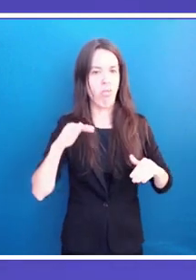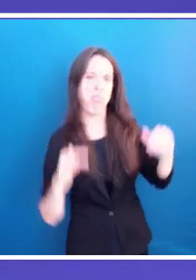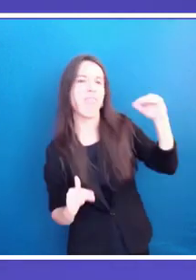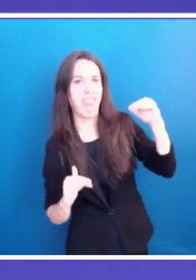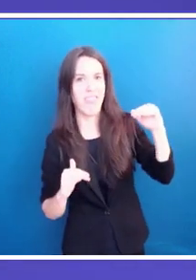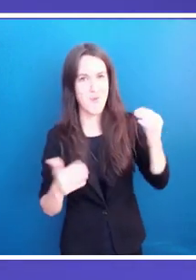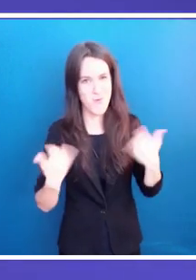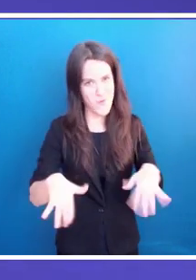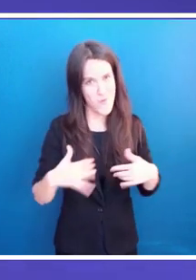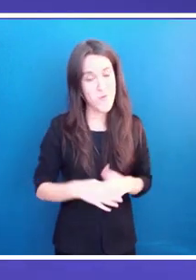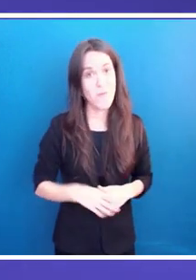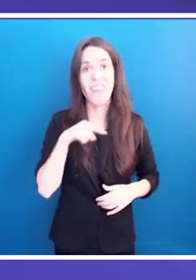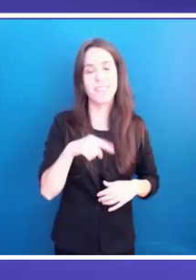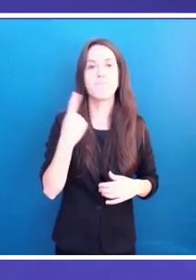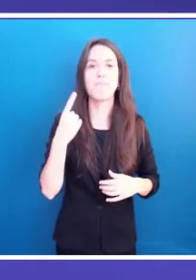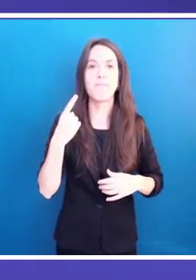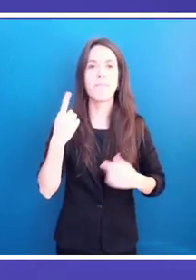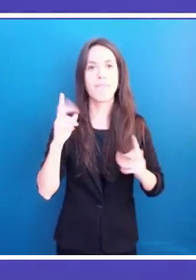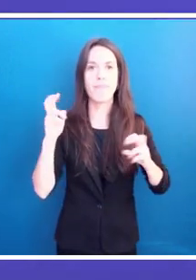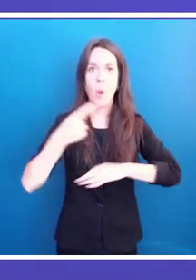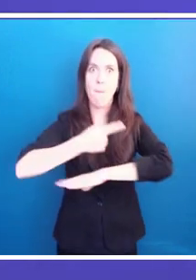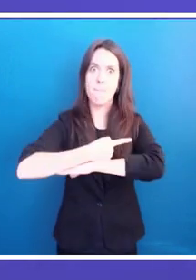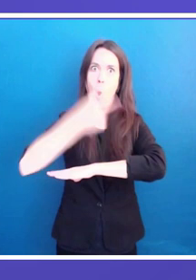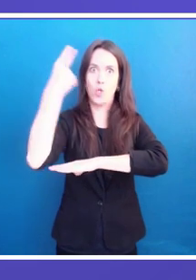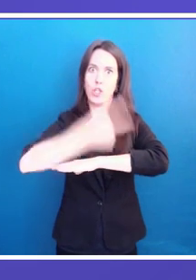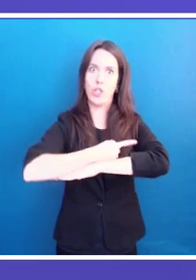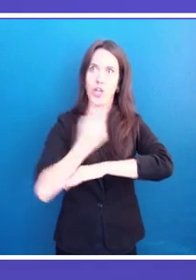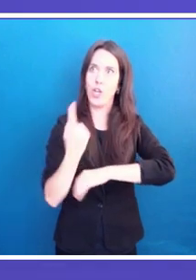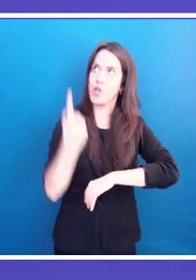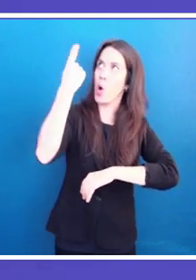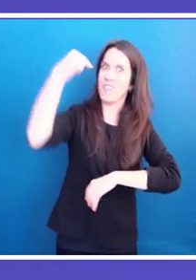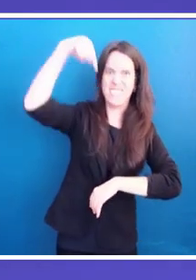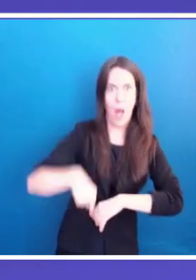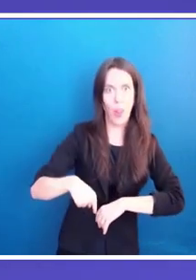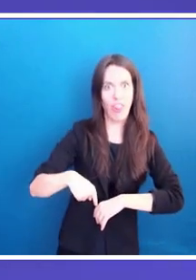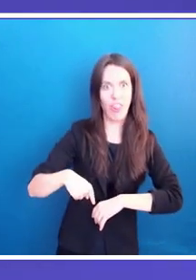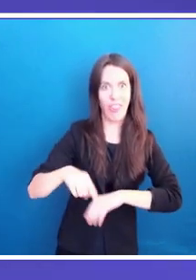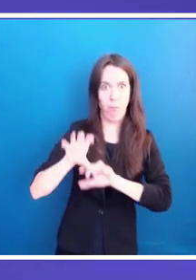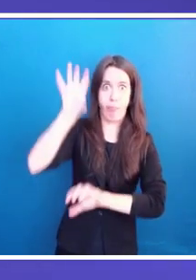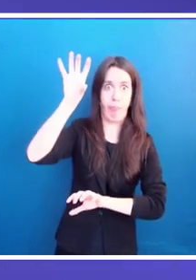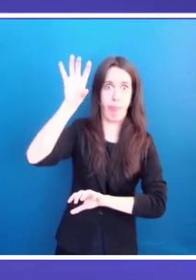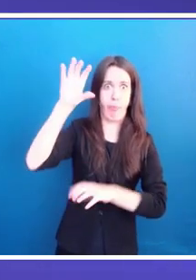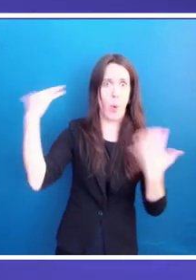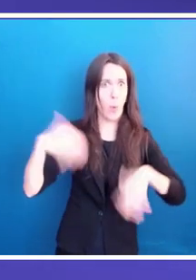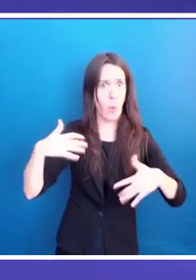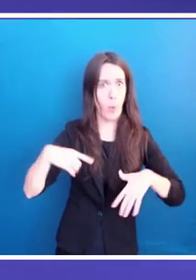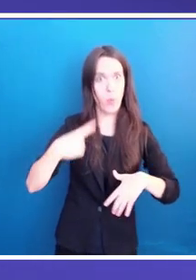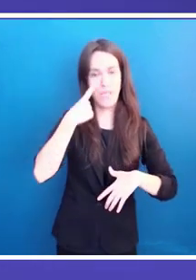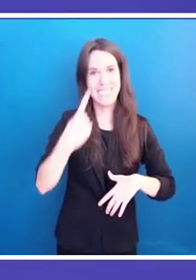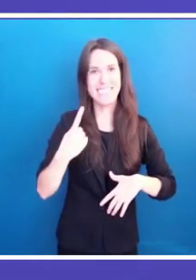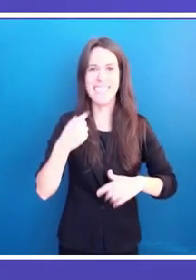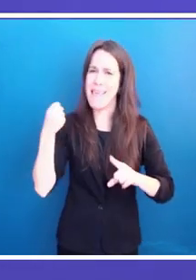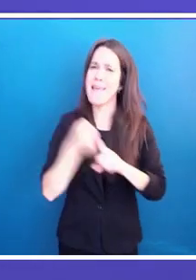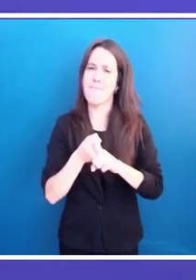it's probably one of the areas with the greatest inequalities with a particular impact on